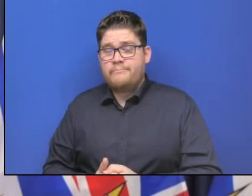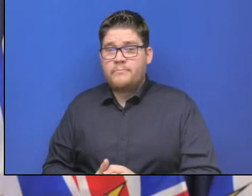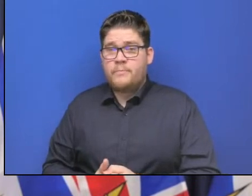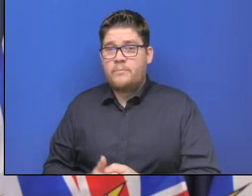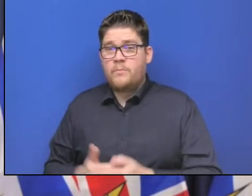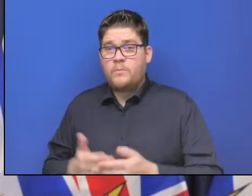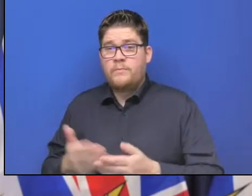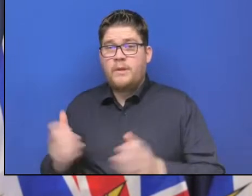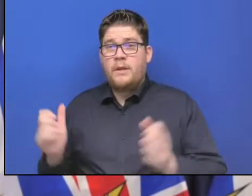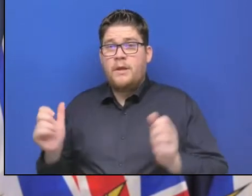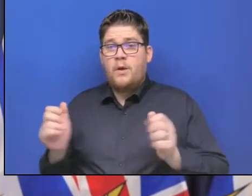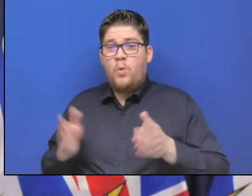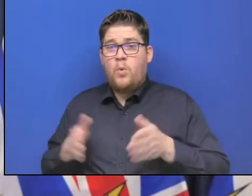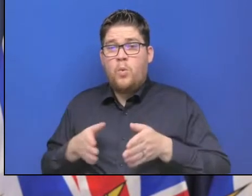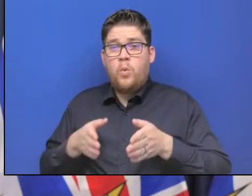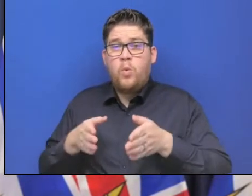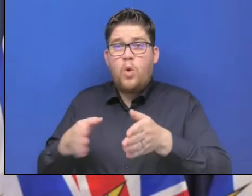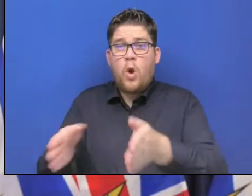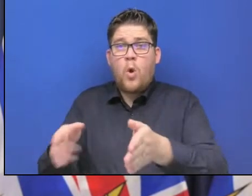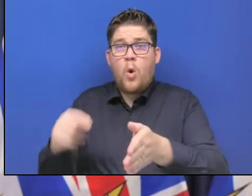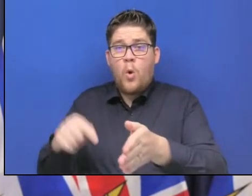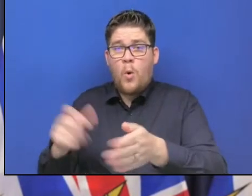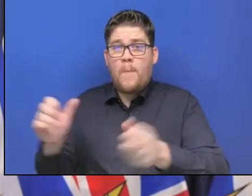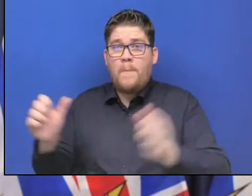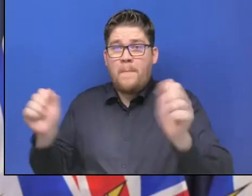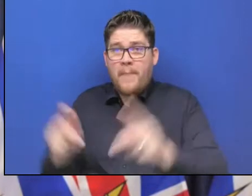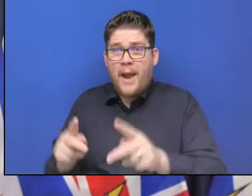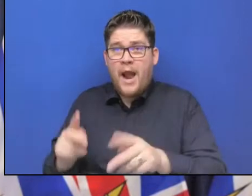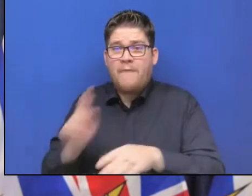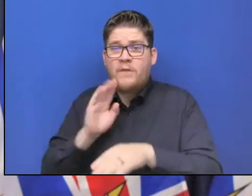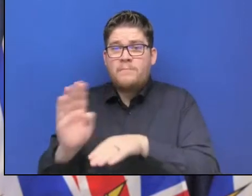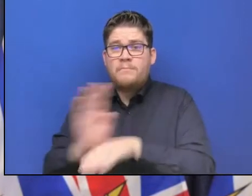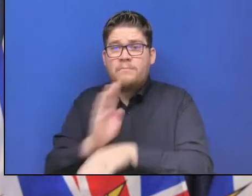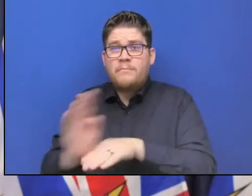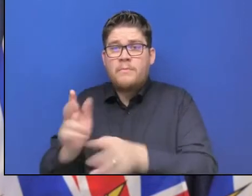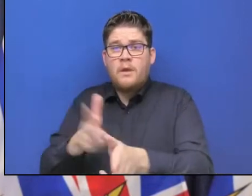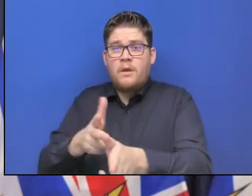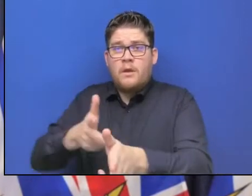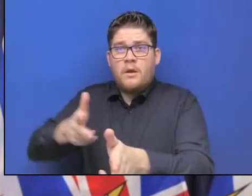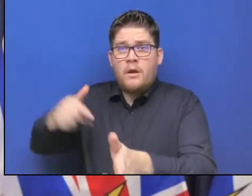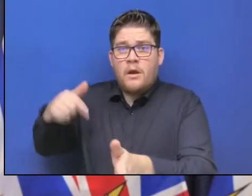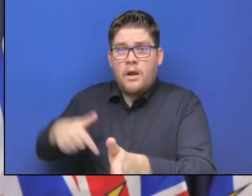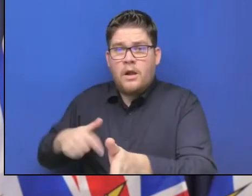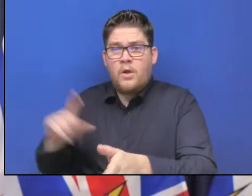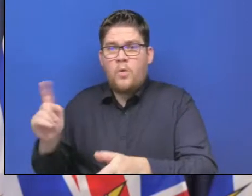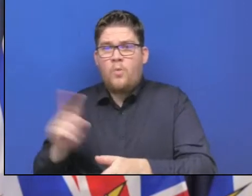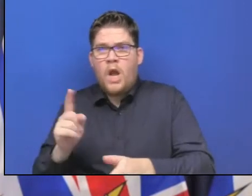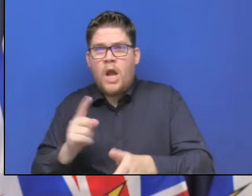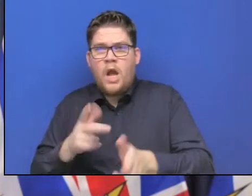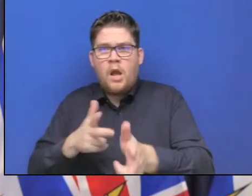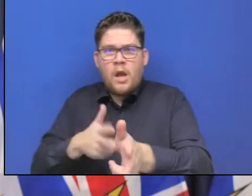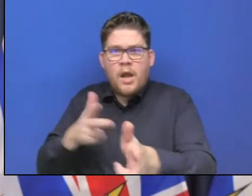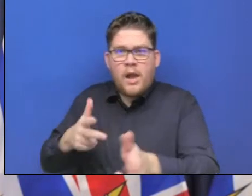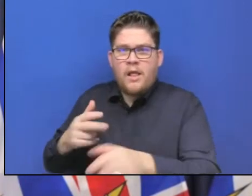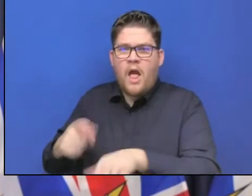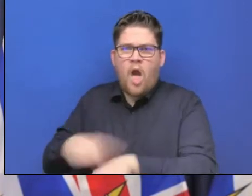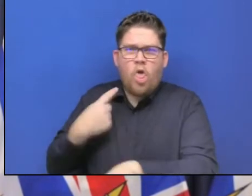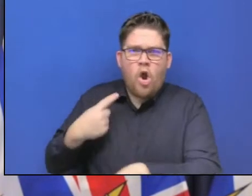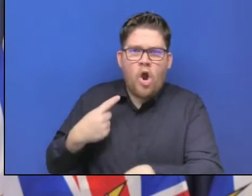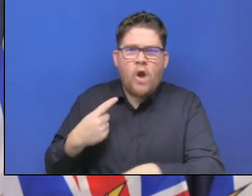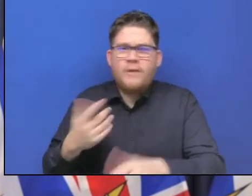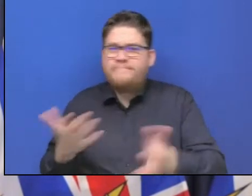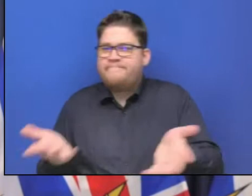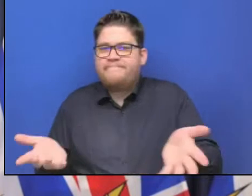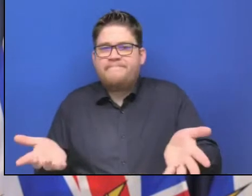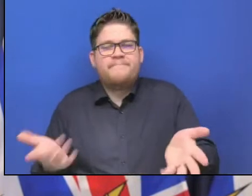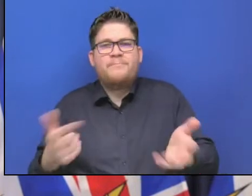there might be, what kind of volumes of traffic it can handle. The decisions will flow from the data based on the repairs that we are able to make